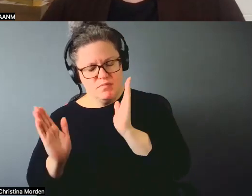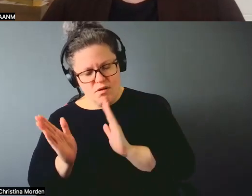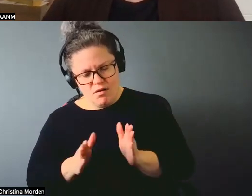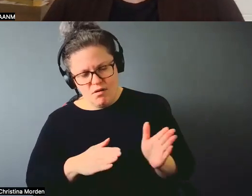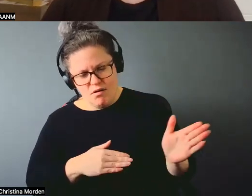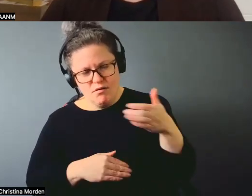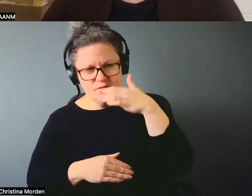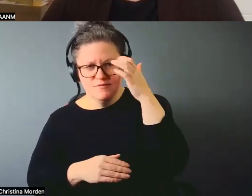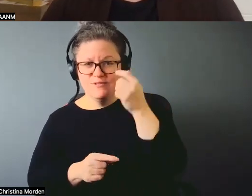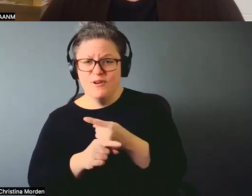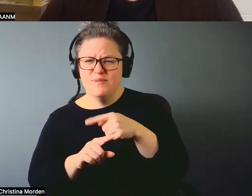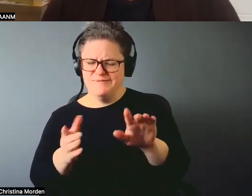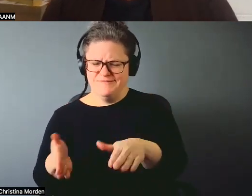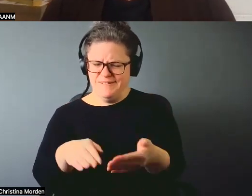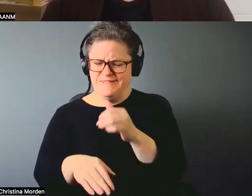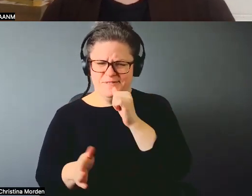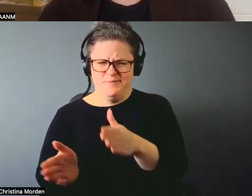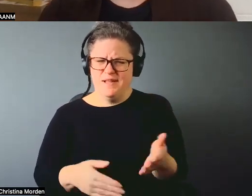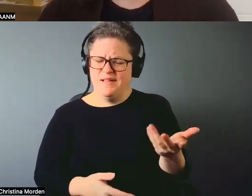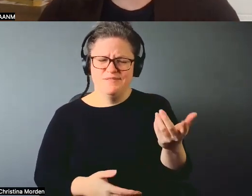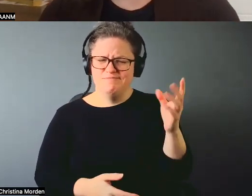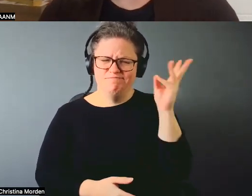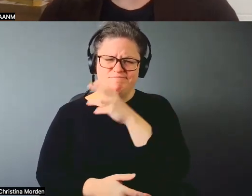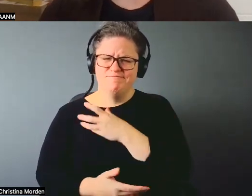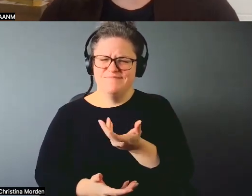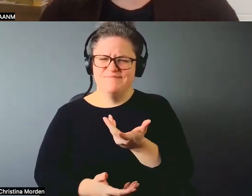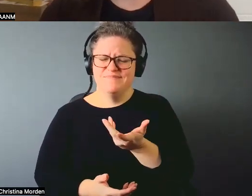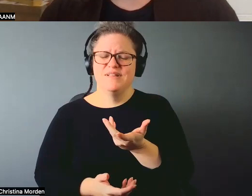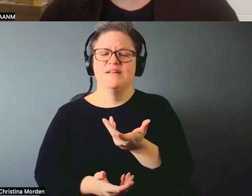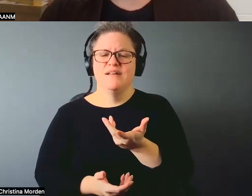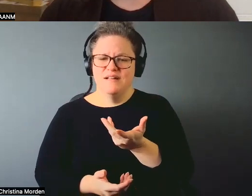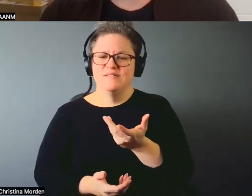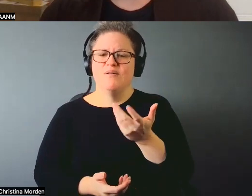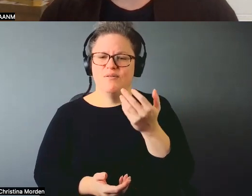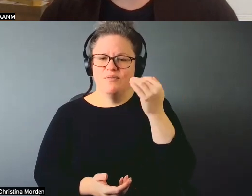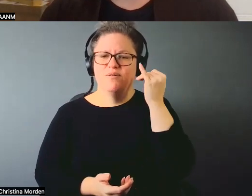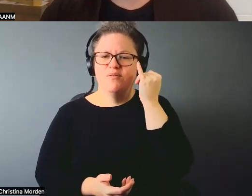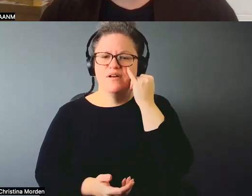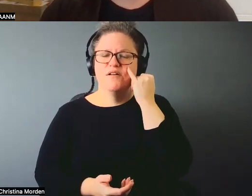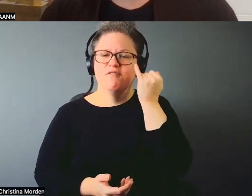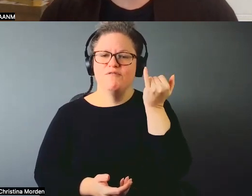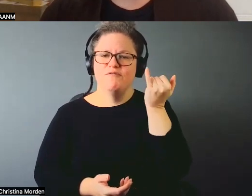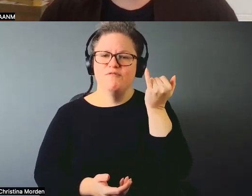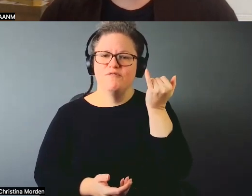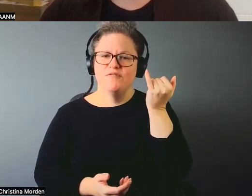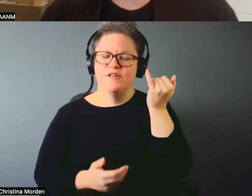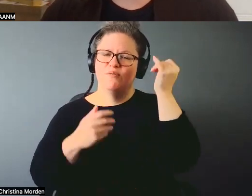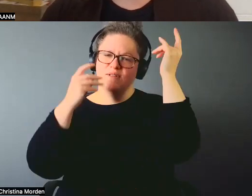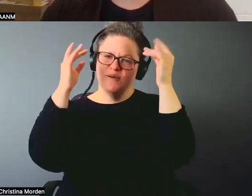Right. I mean, yeah, like when you think about that in itself.